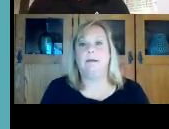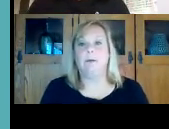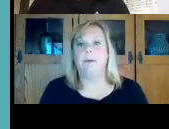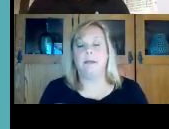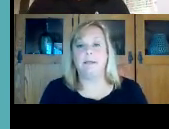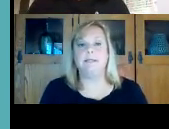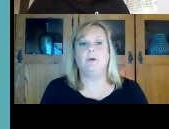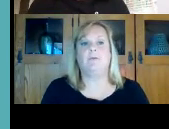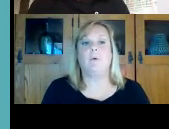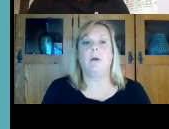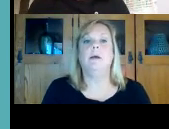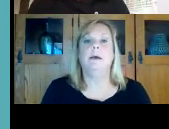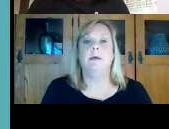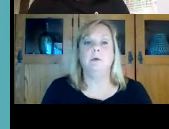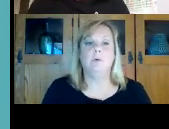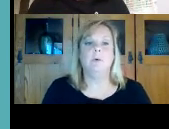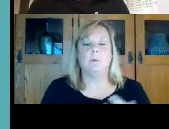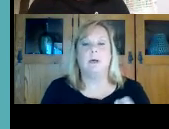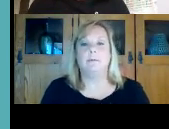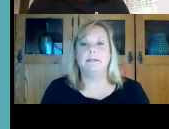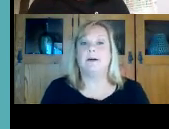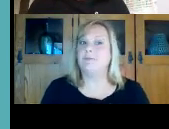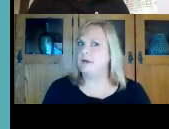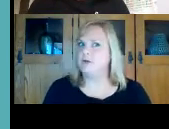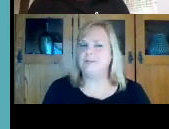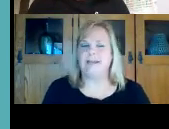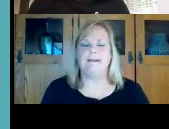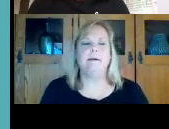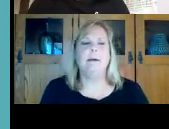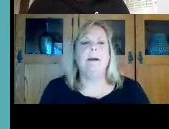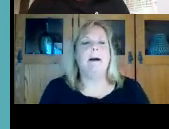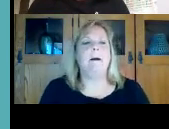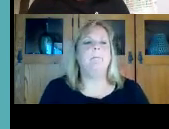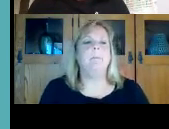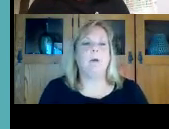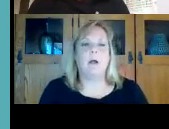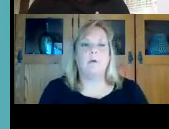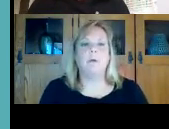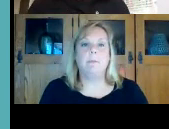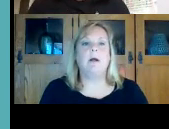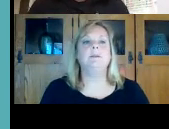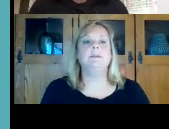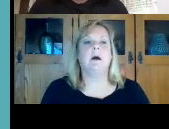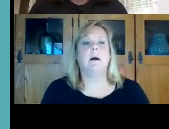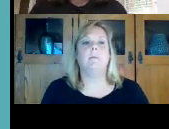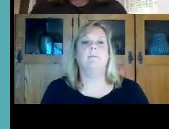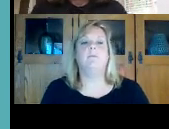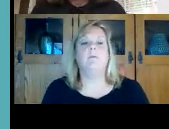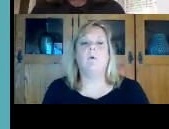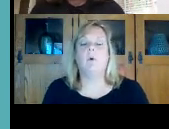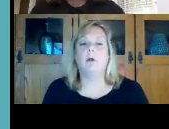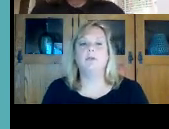we made it a little bit easier for you as well as myself to understand um there are three parts um